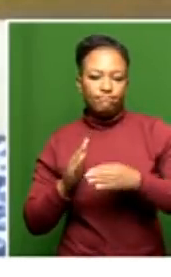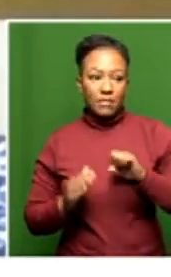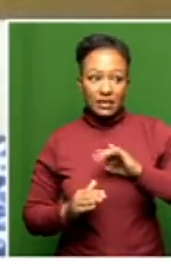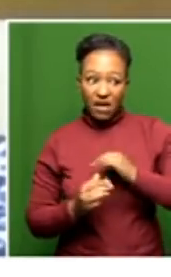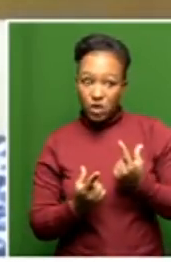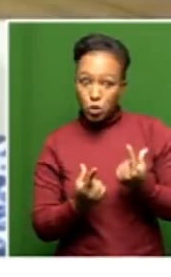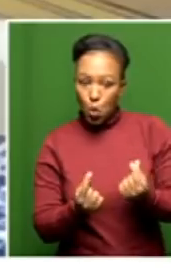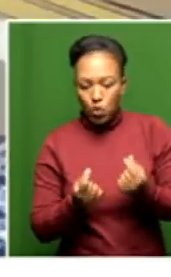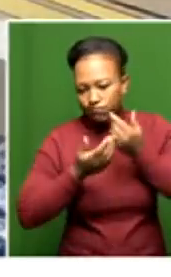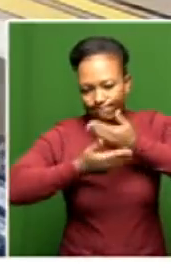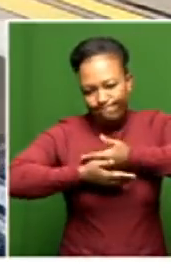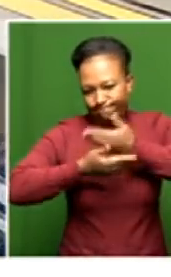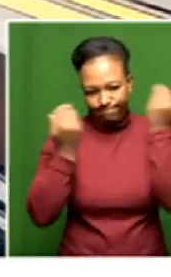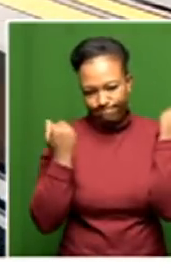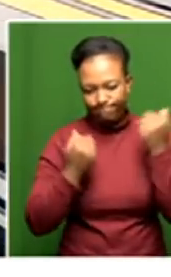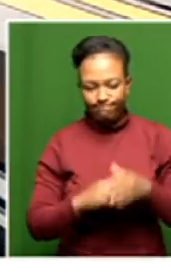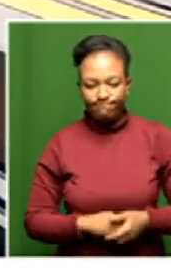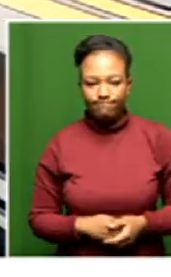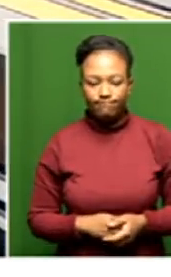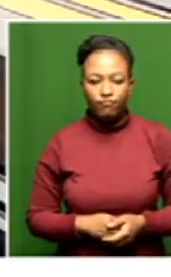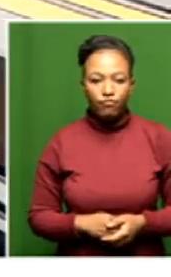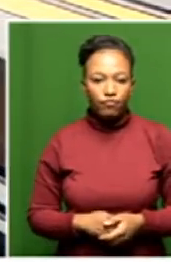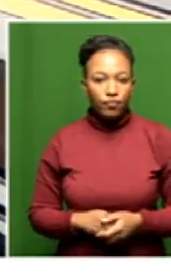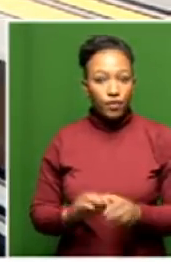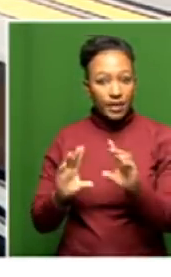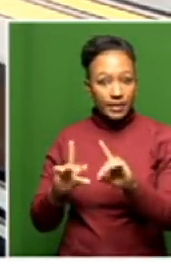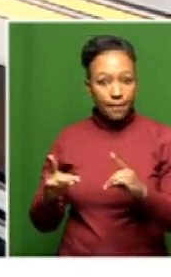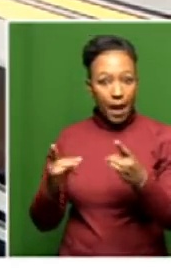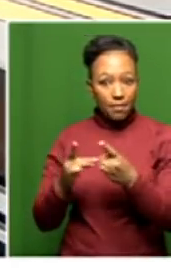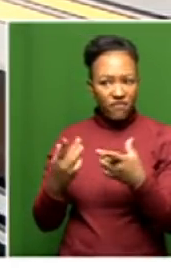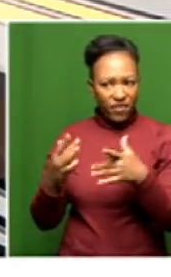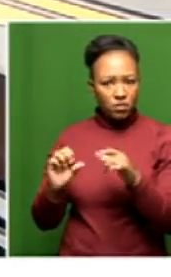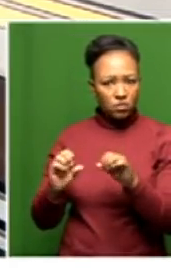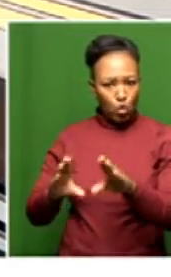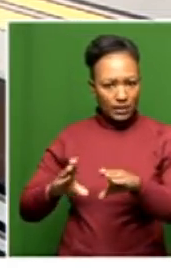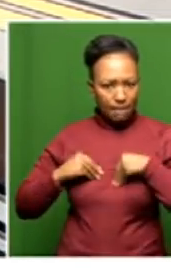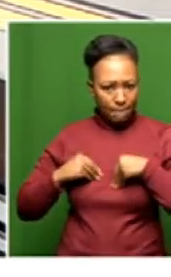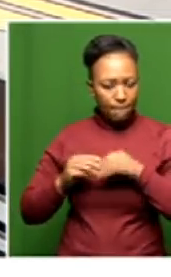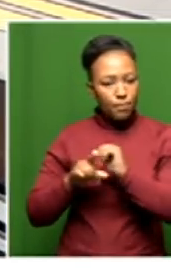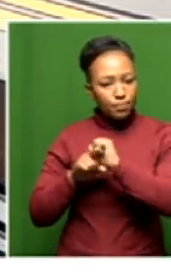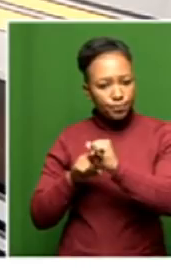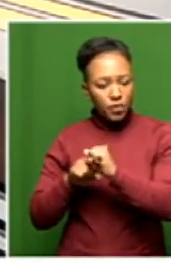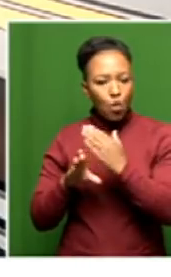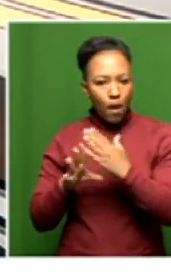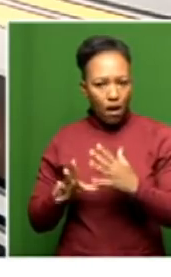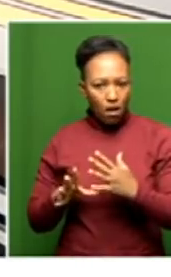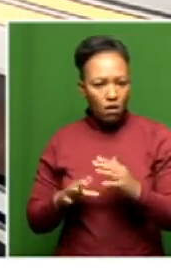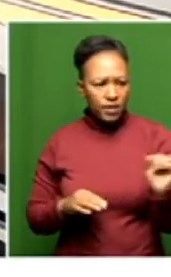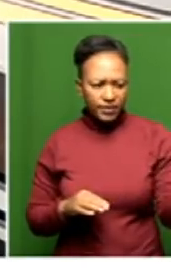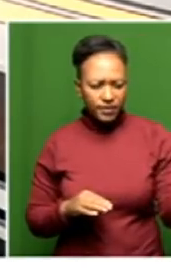So did the department then agree to the training of these workers? Yes.